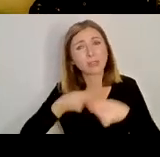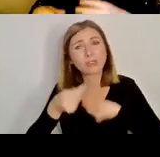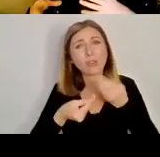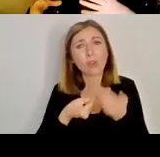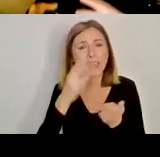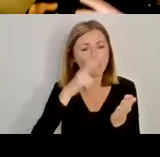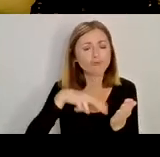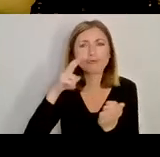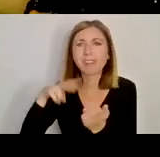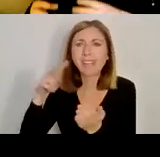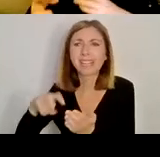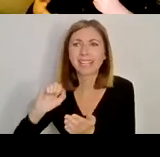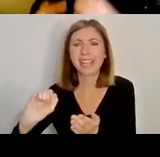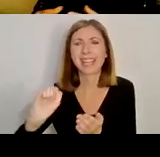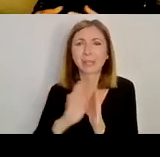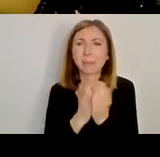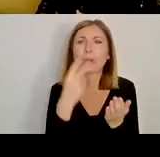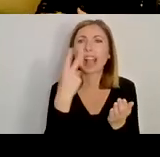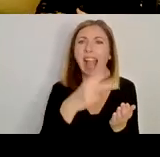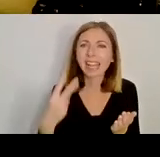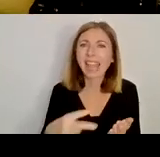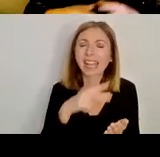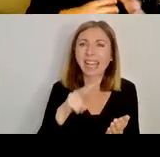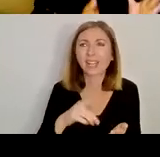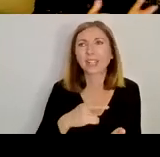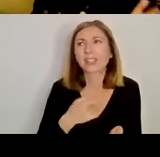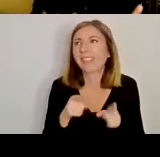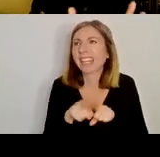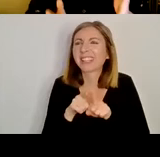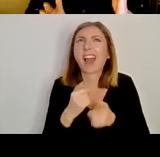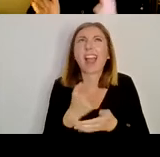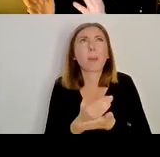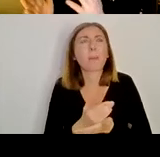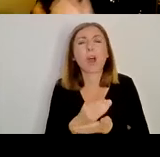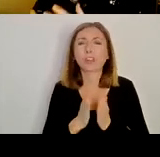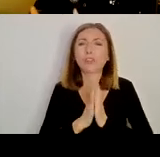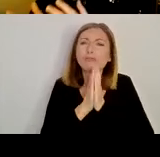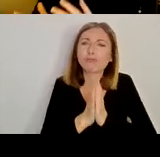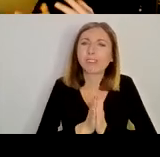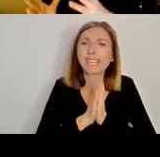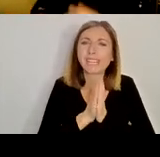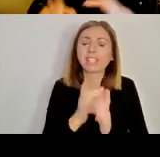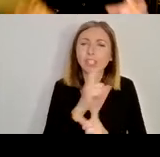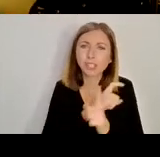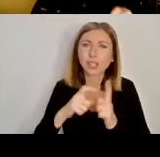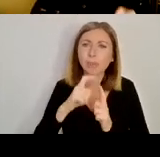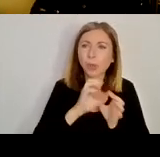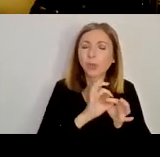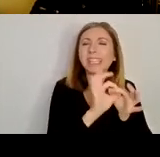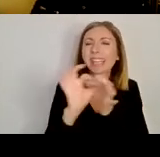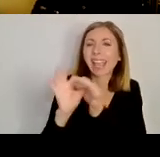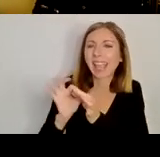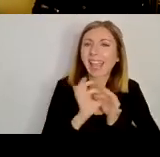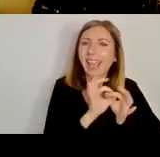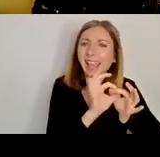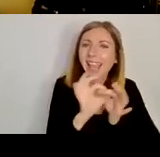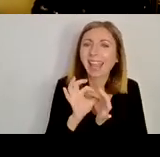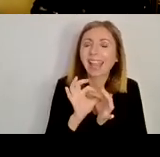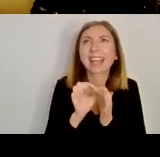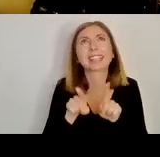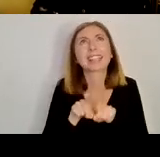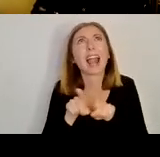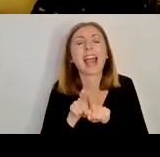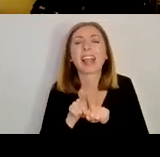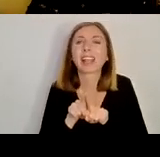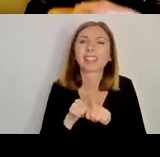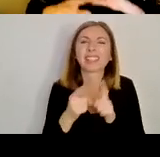of, you know, a religious community than any of the other early lives that we have. The other ones are are much more